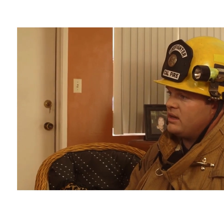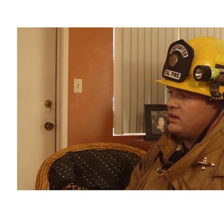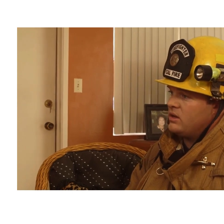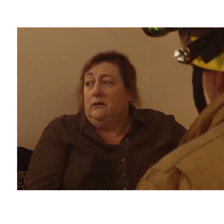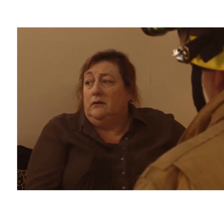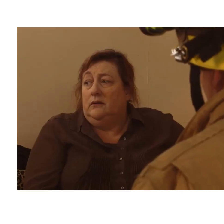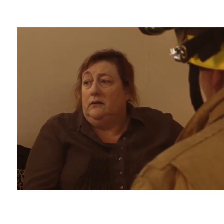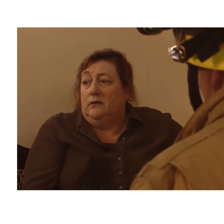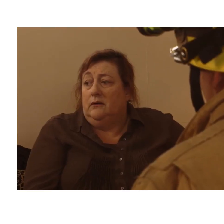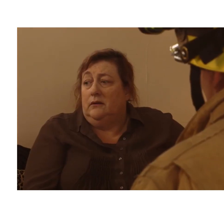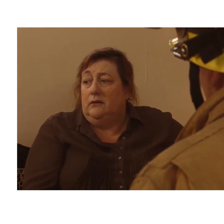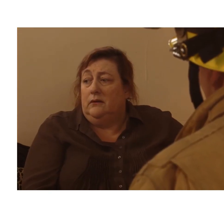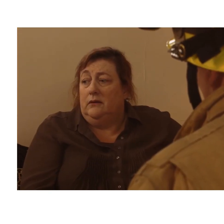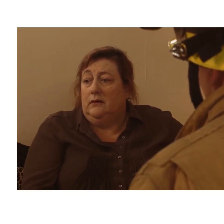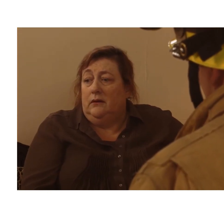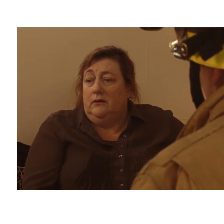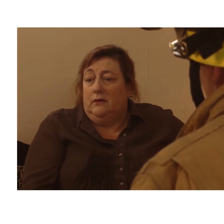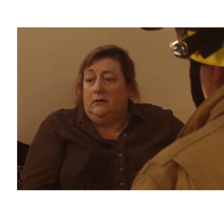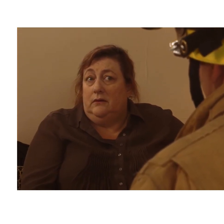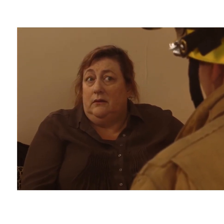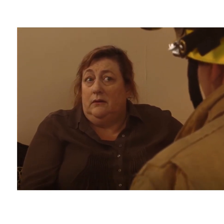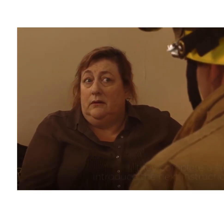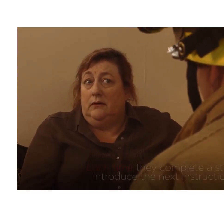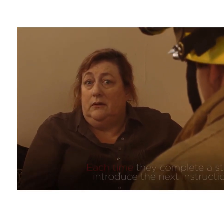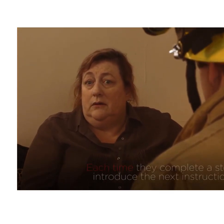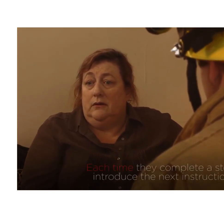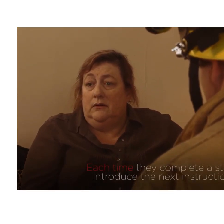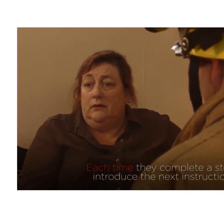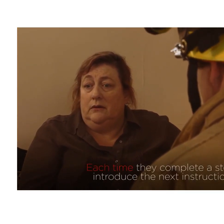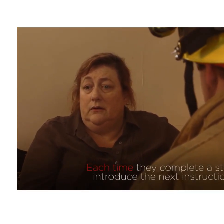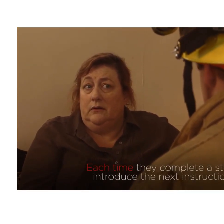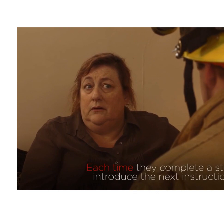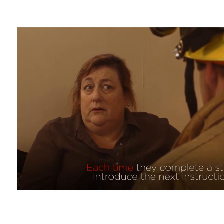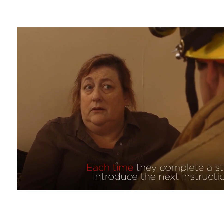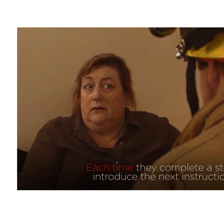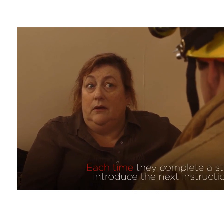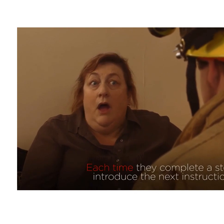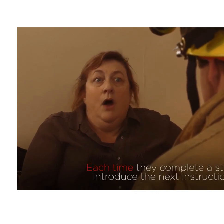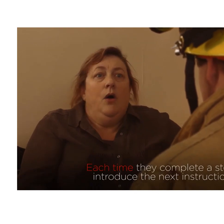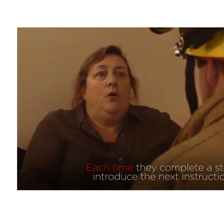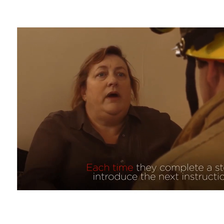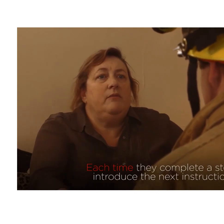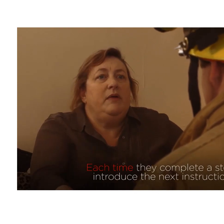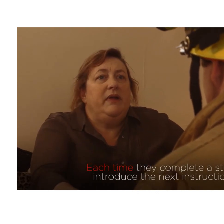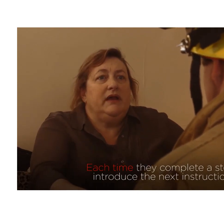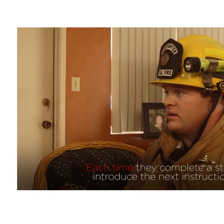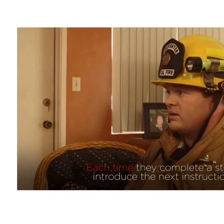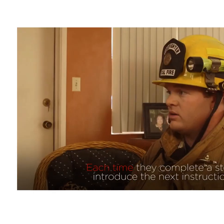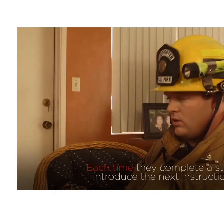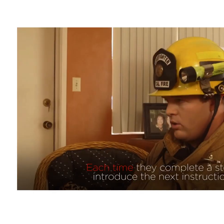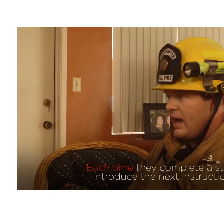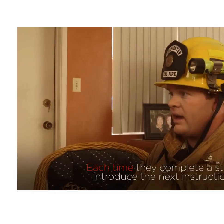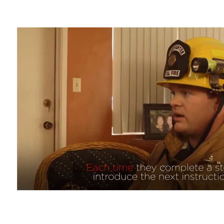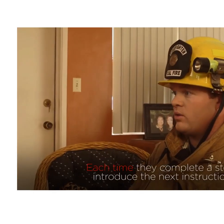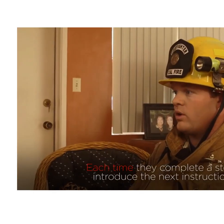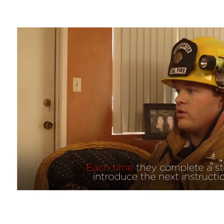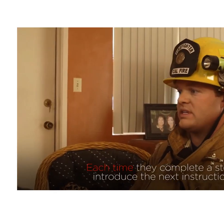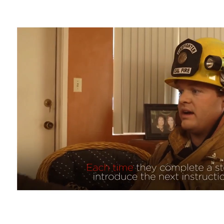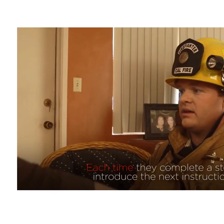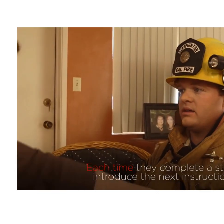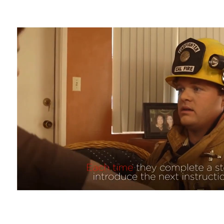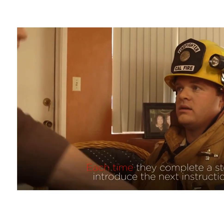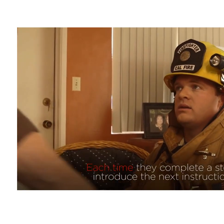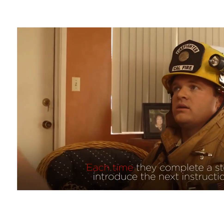shoulder, step up so we can go out. Each time they complete a step, introduce the next